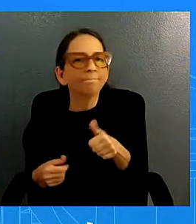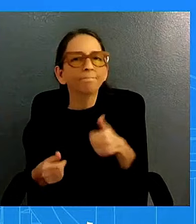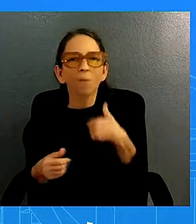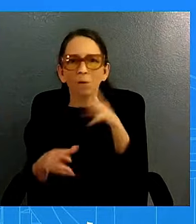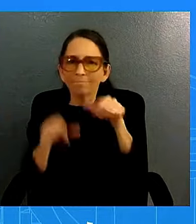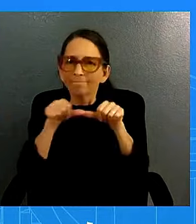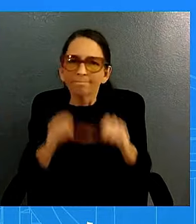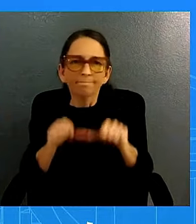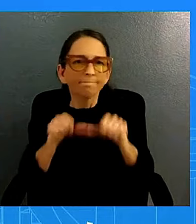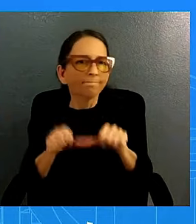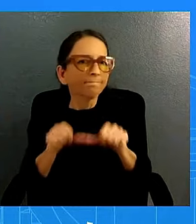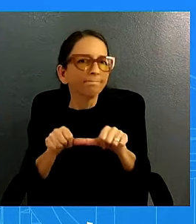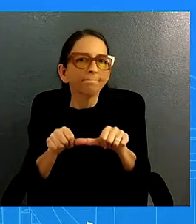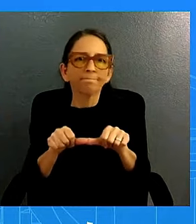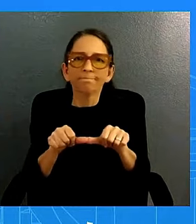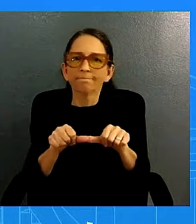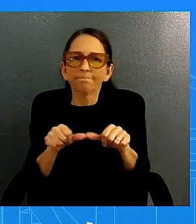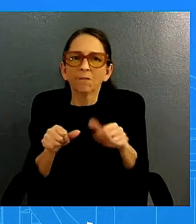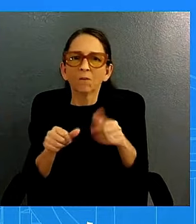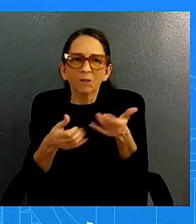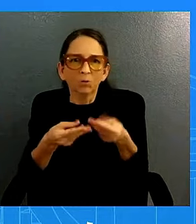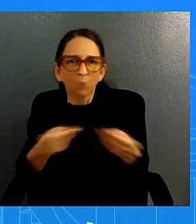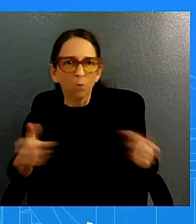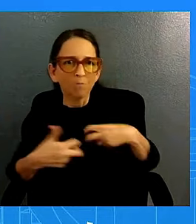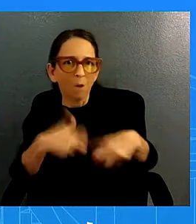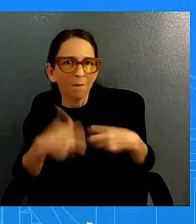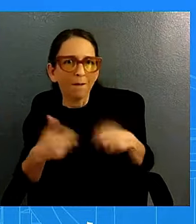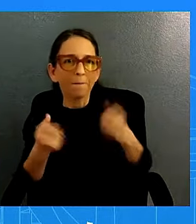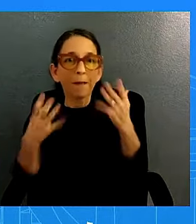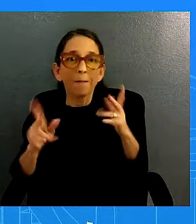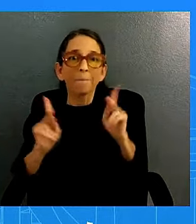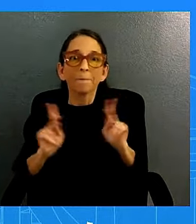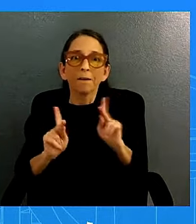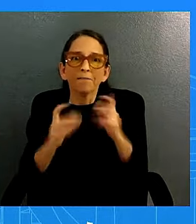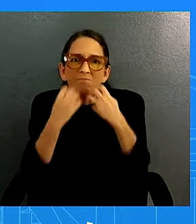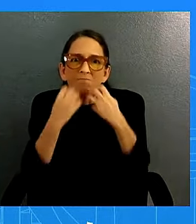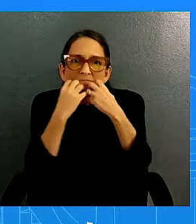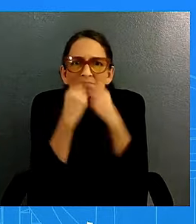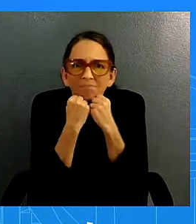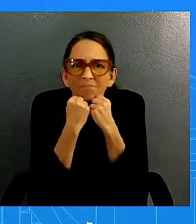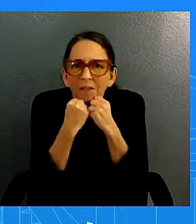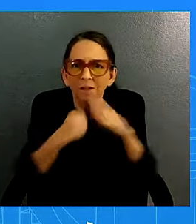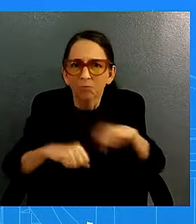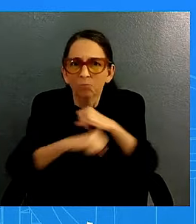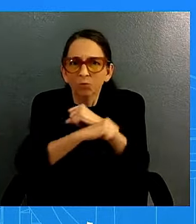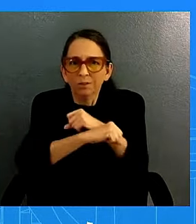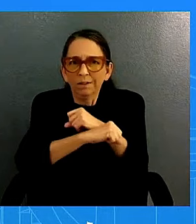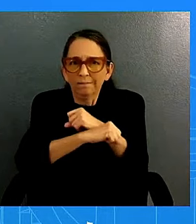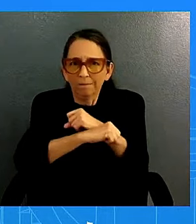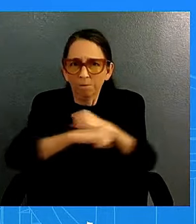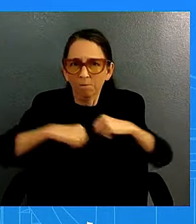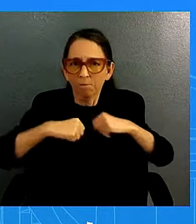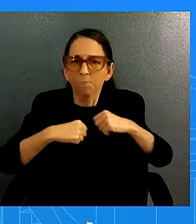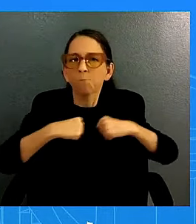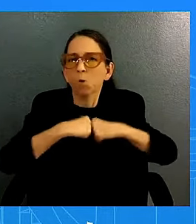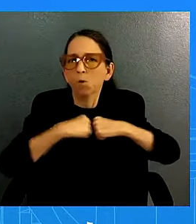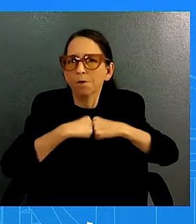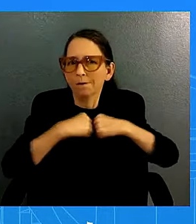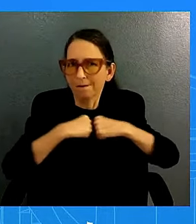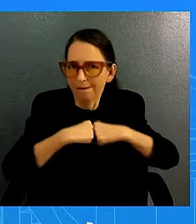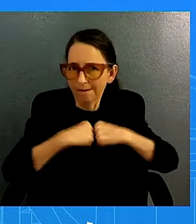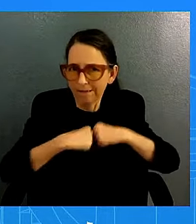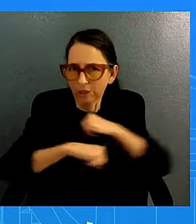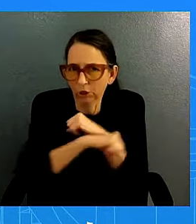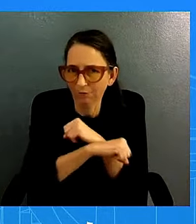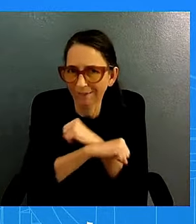americans care about right which is making sure that the border is protected dealing with the border security without the help of congressional republicans who have